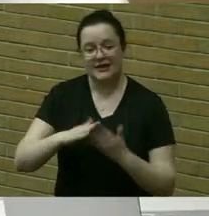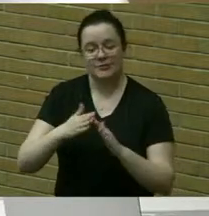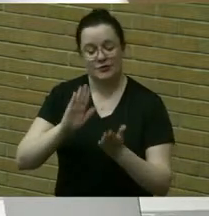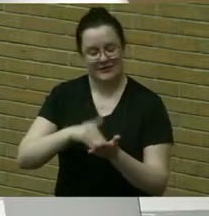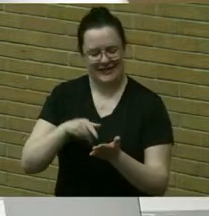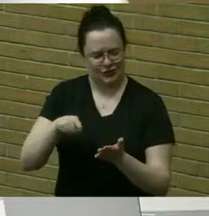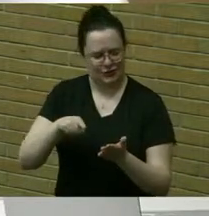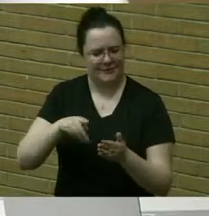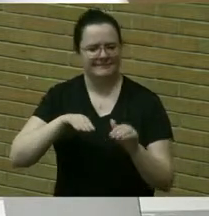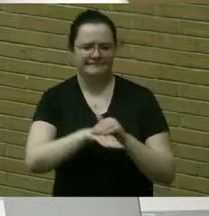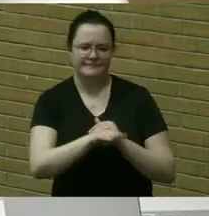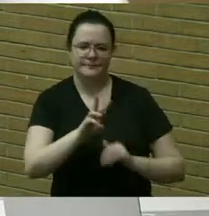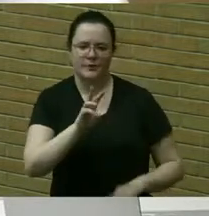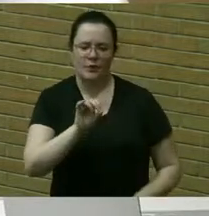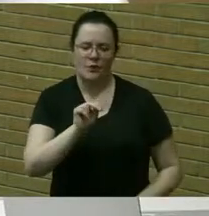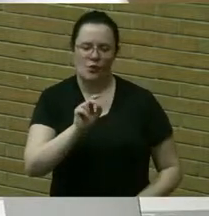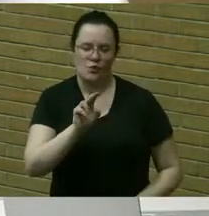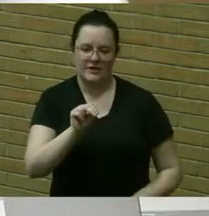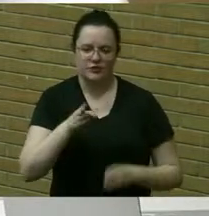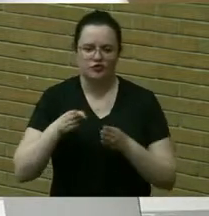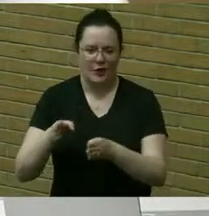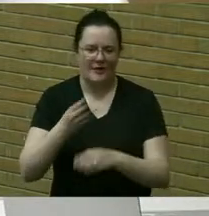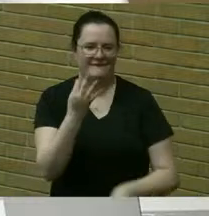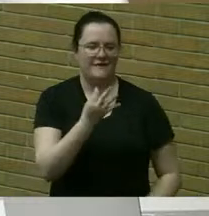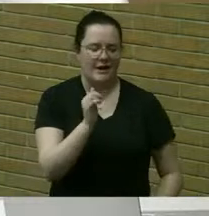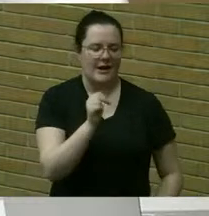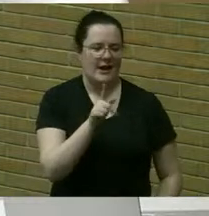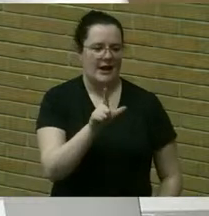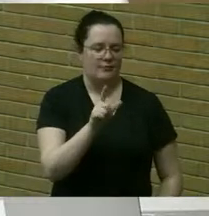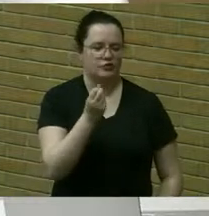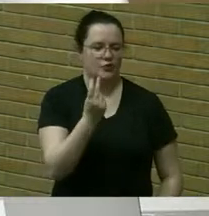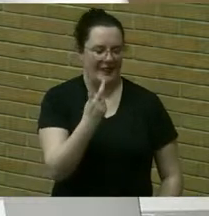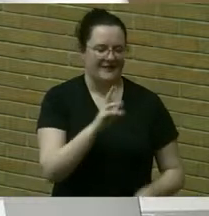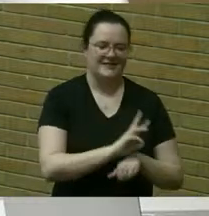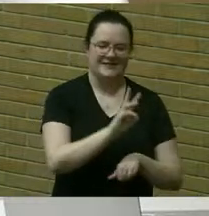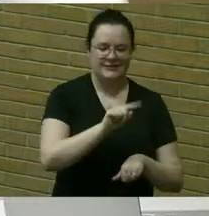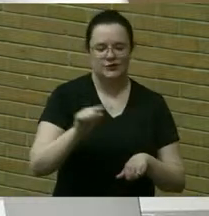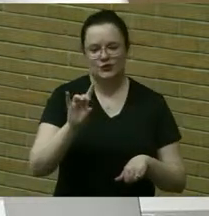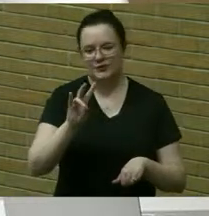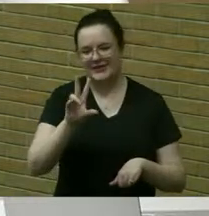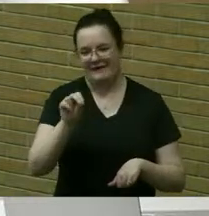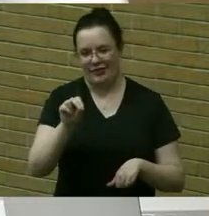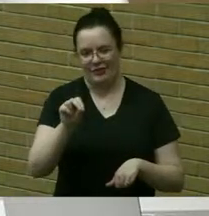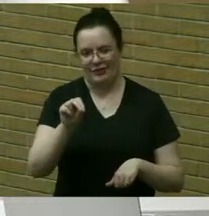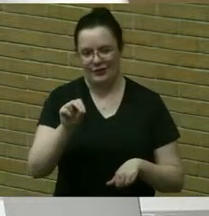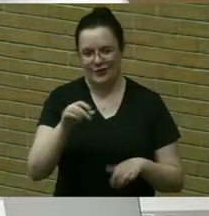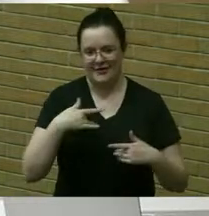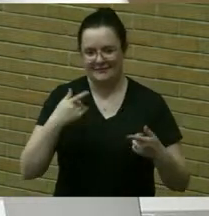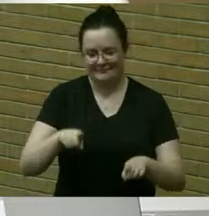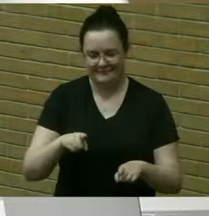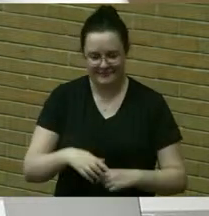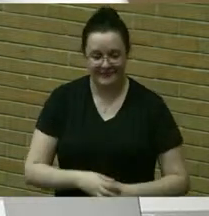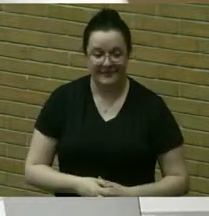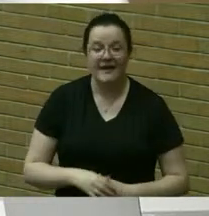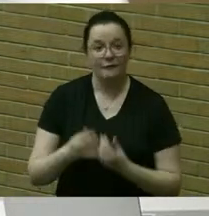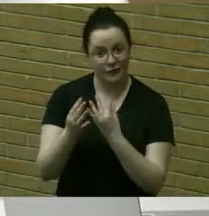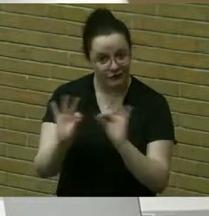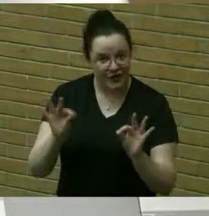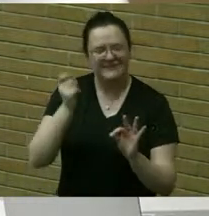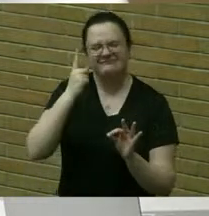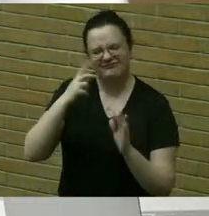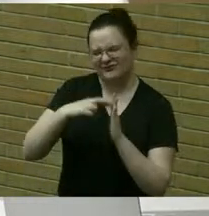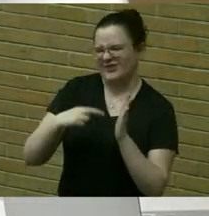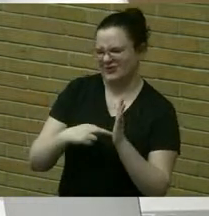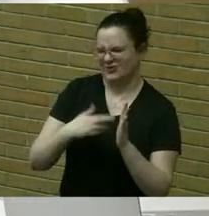on friday april 12th from 6 to 7 30 pm this is a free event but registration is required